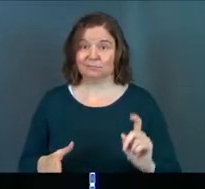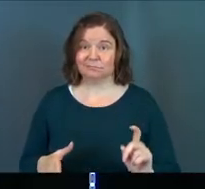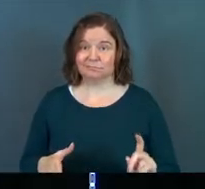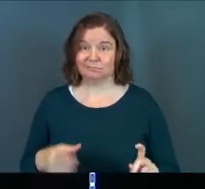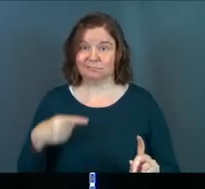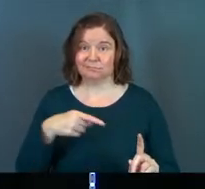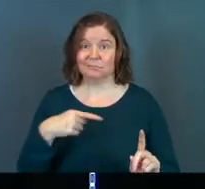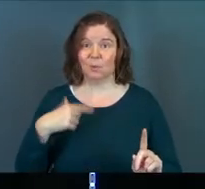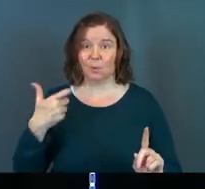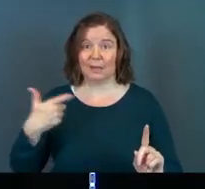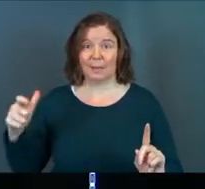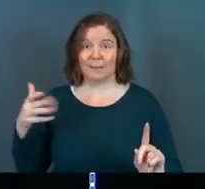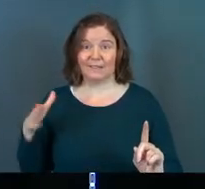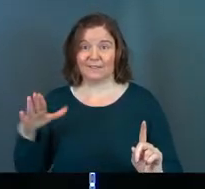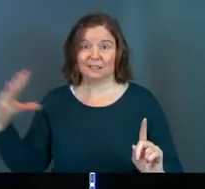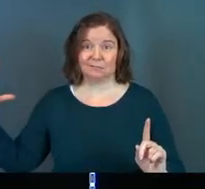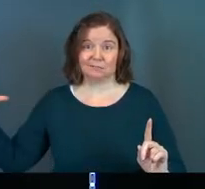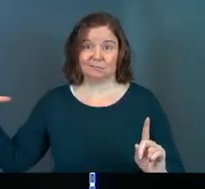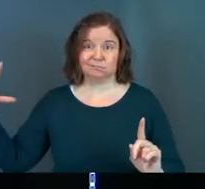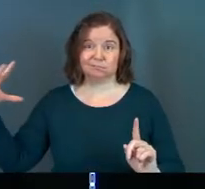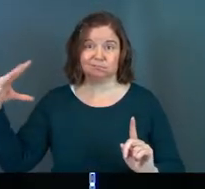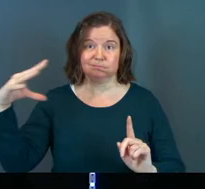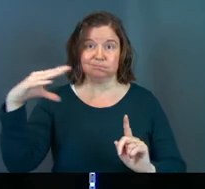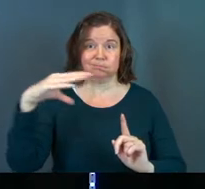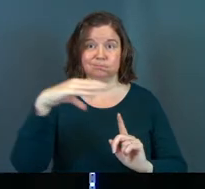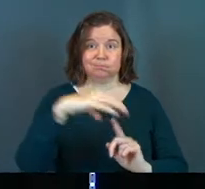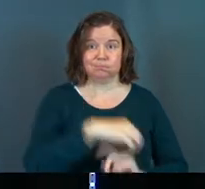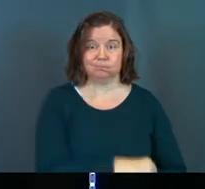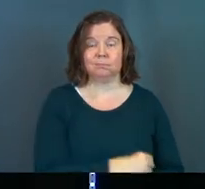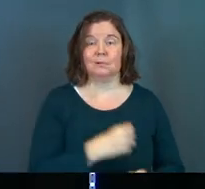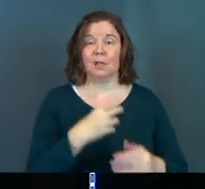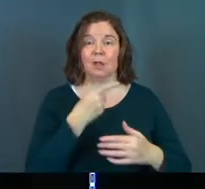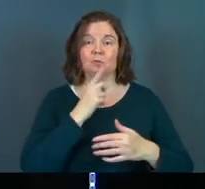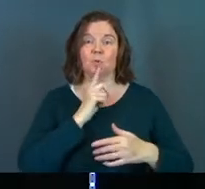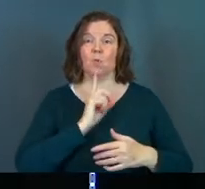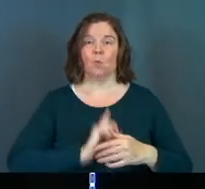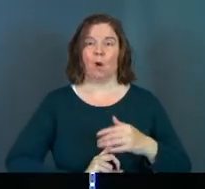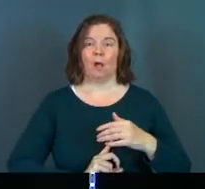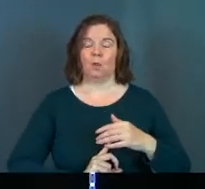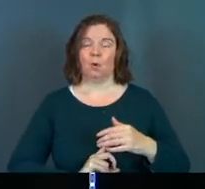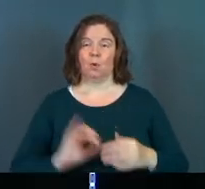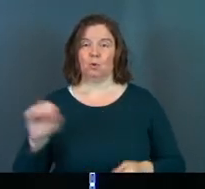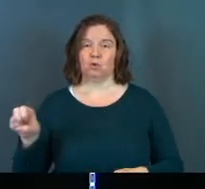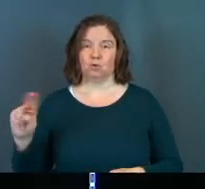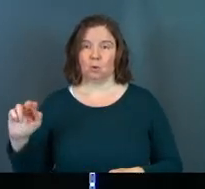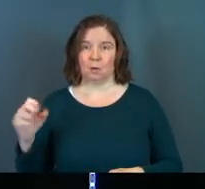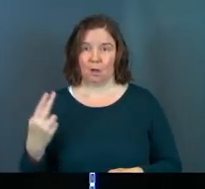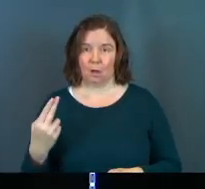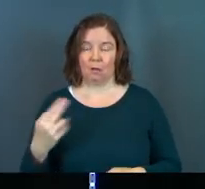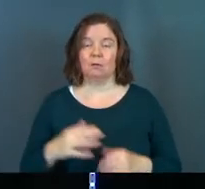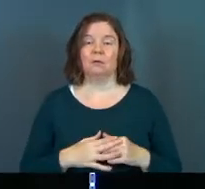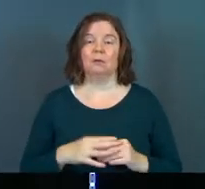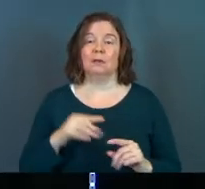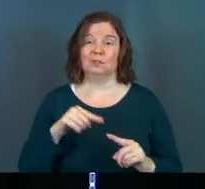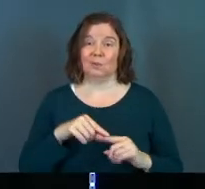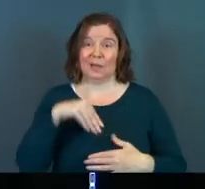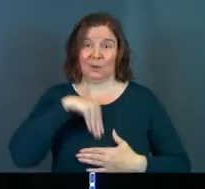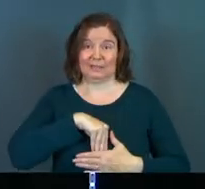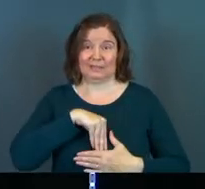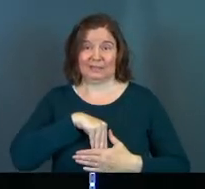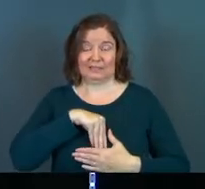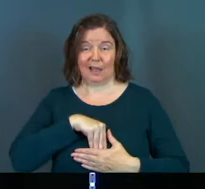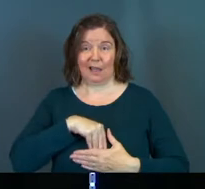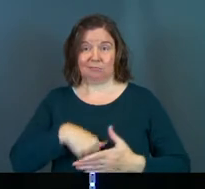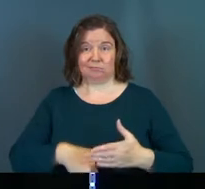measure with a big fish. So a big fish comes along and the fish swallows Jonah. So Jonah is inside